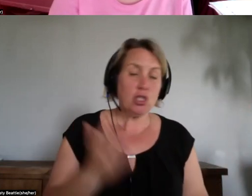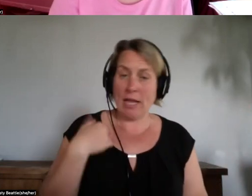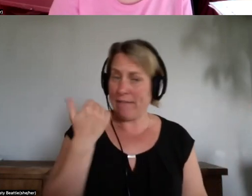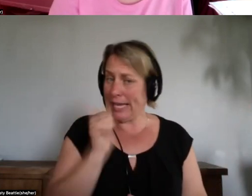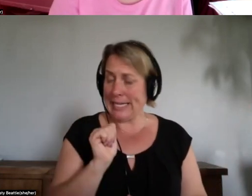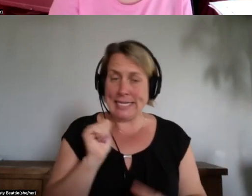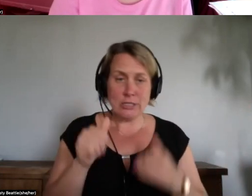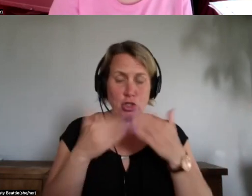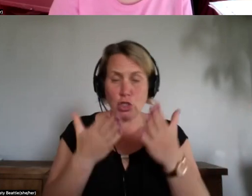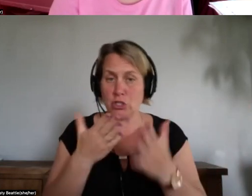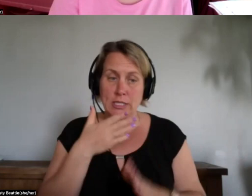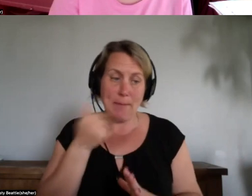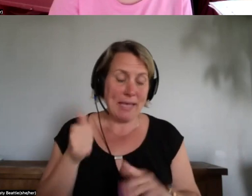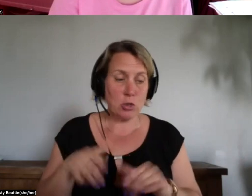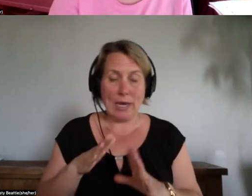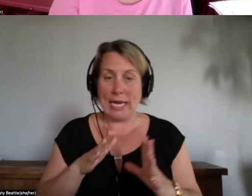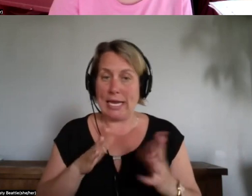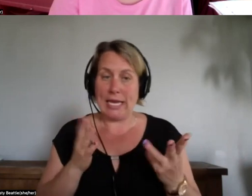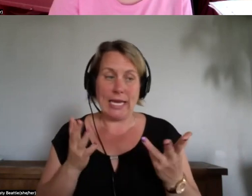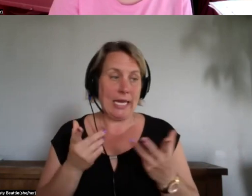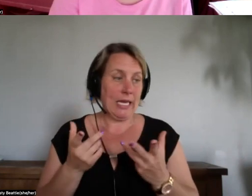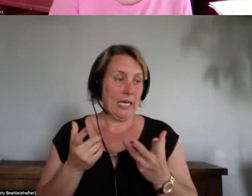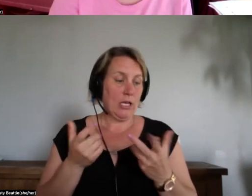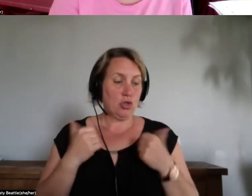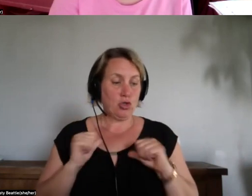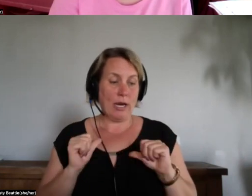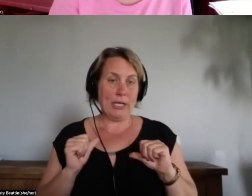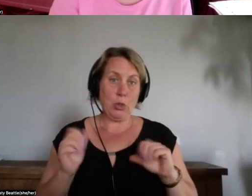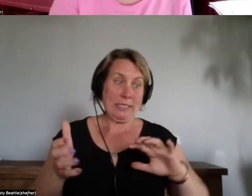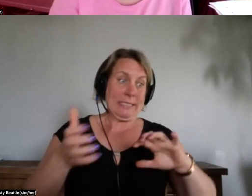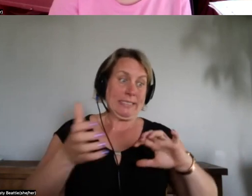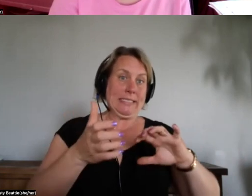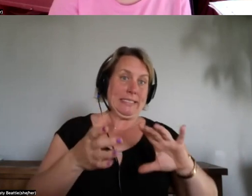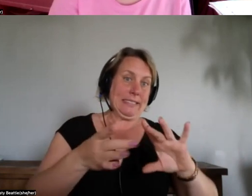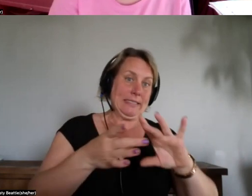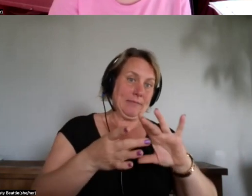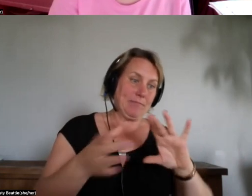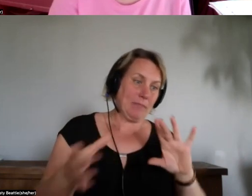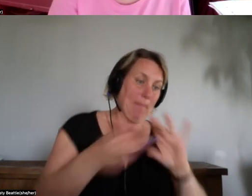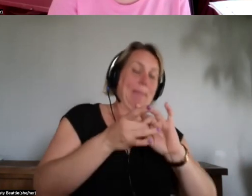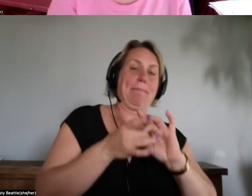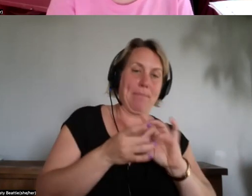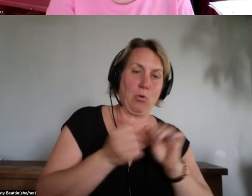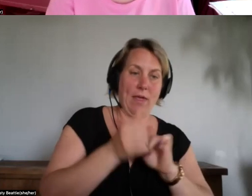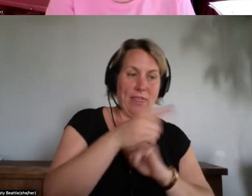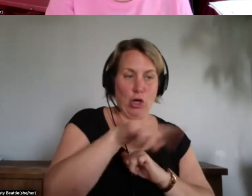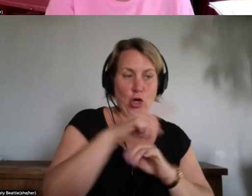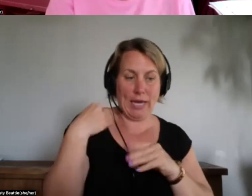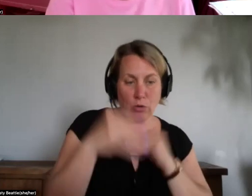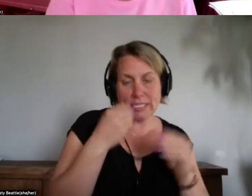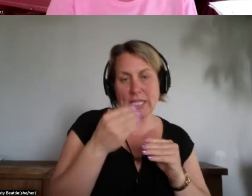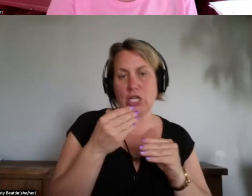on the best way to approach how to get them reconnected with their heritage with their practices and their customs for support